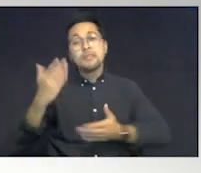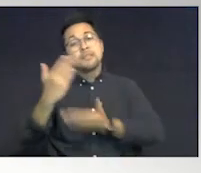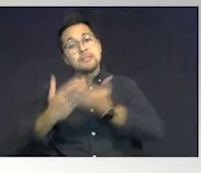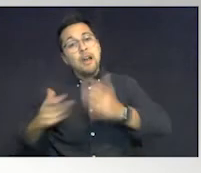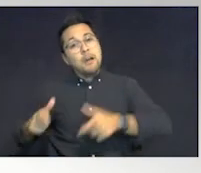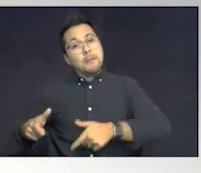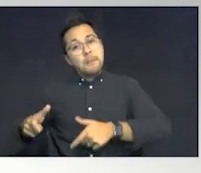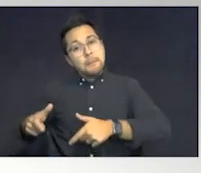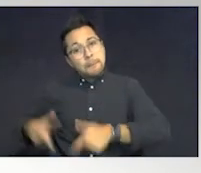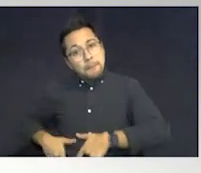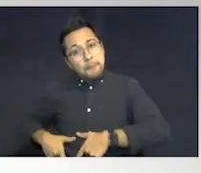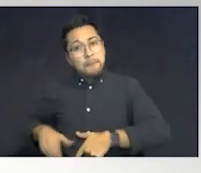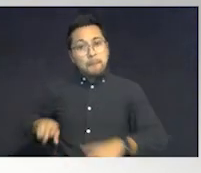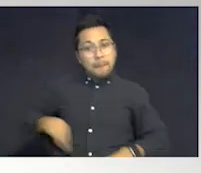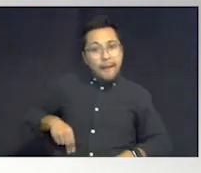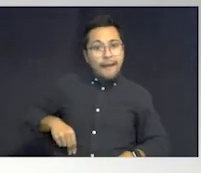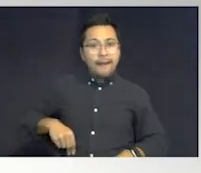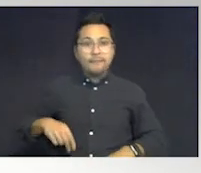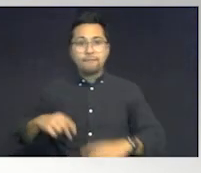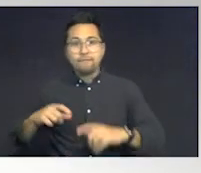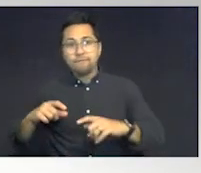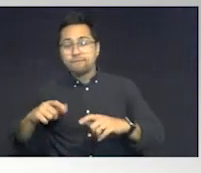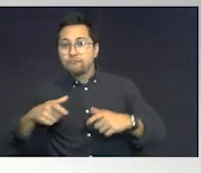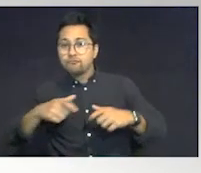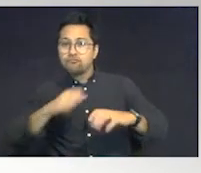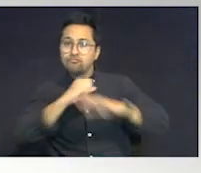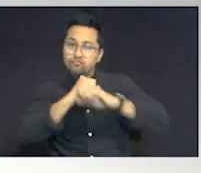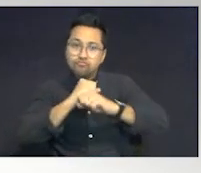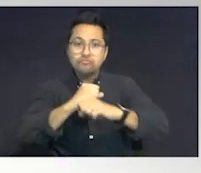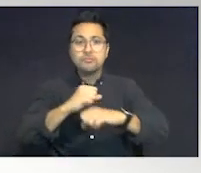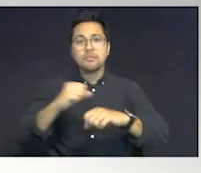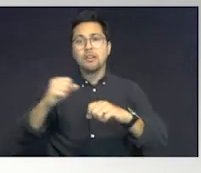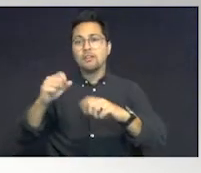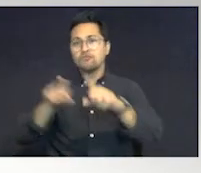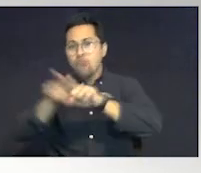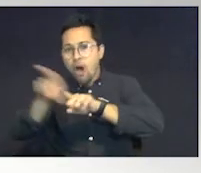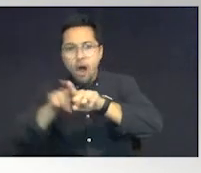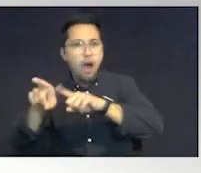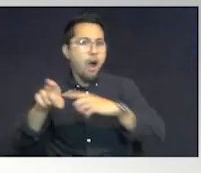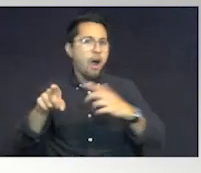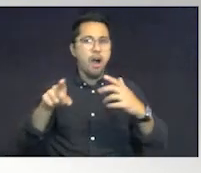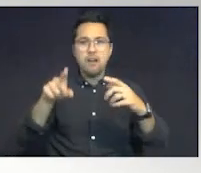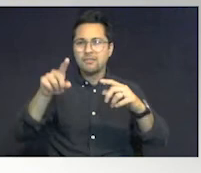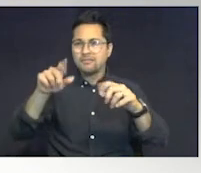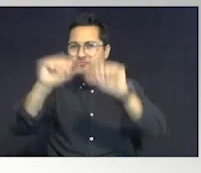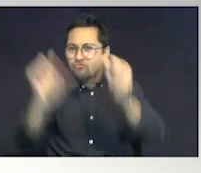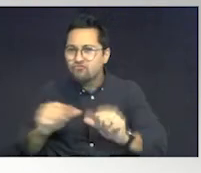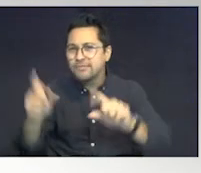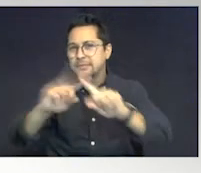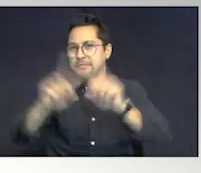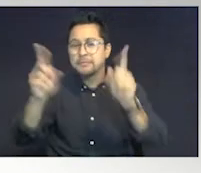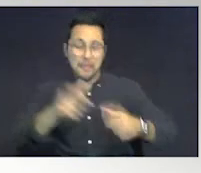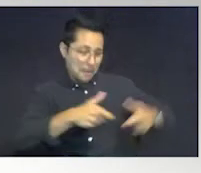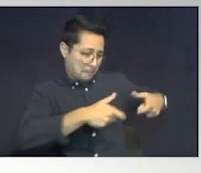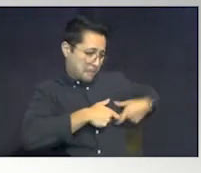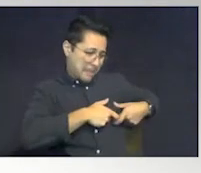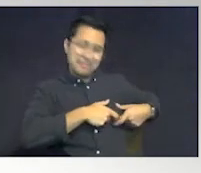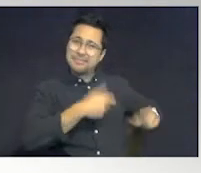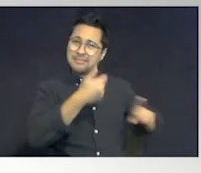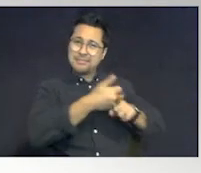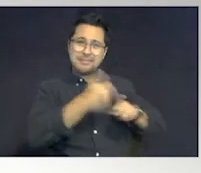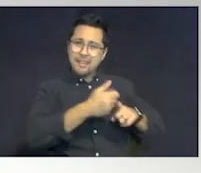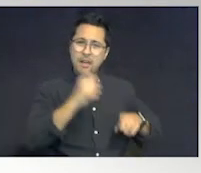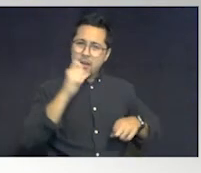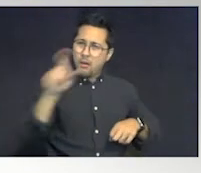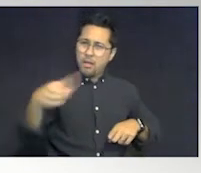have shields. Some badges are oval, star, five points, six points, seven points, and the patches are not necessarily one